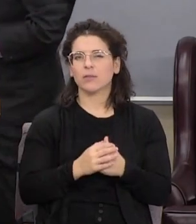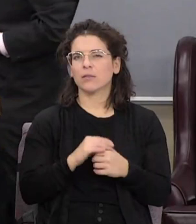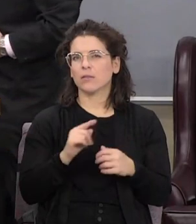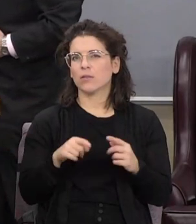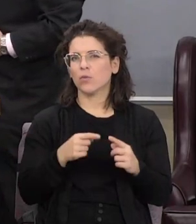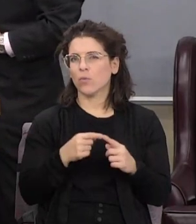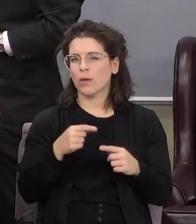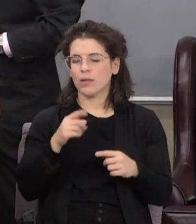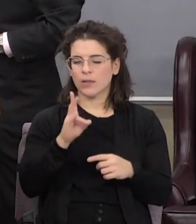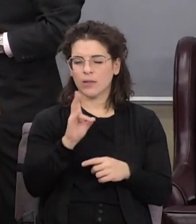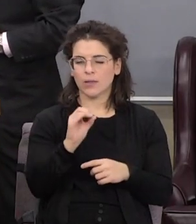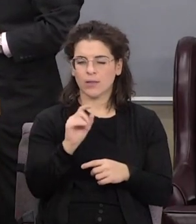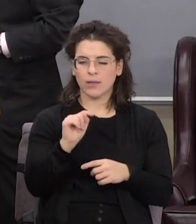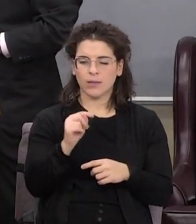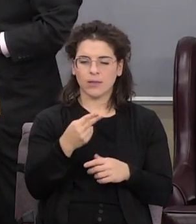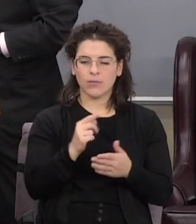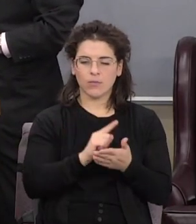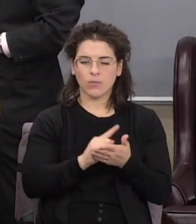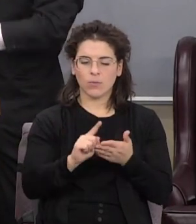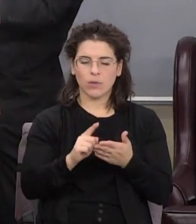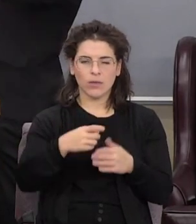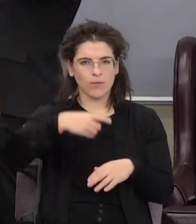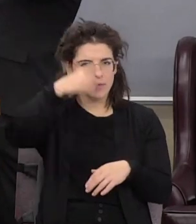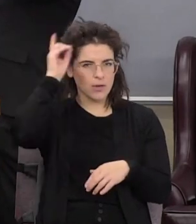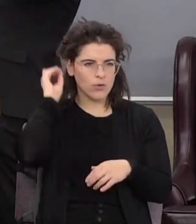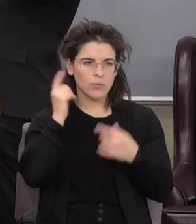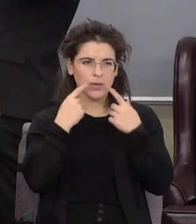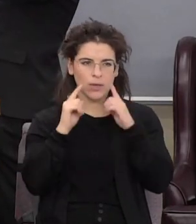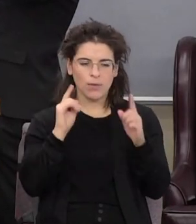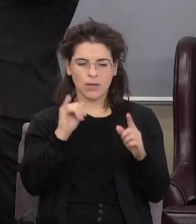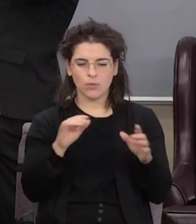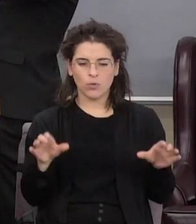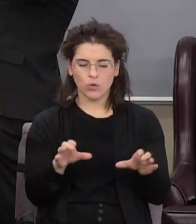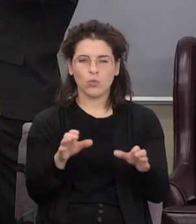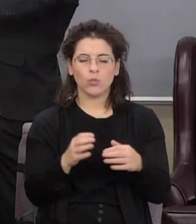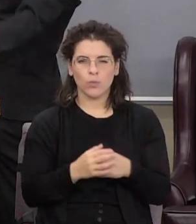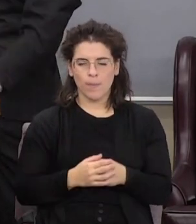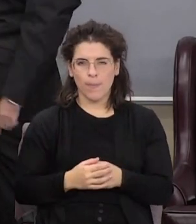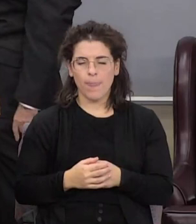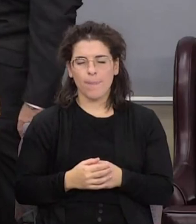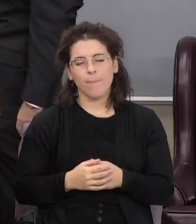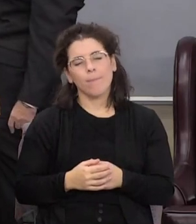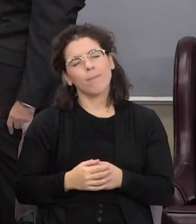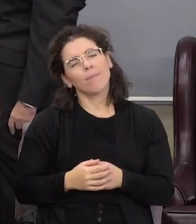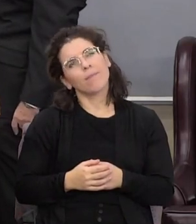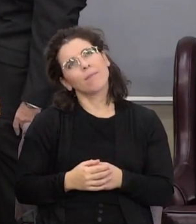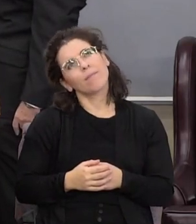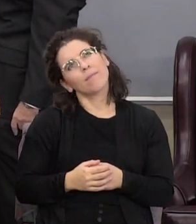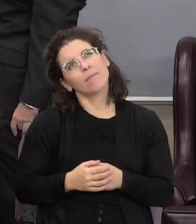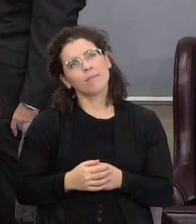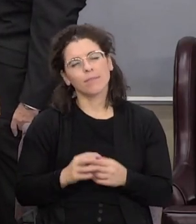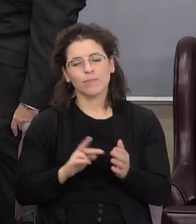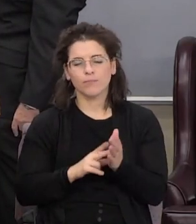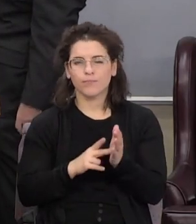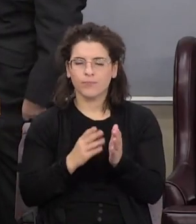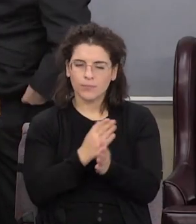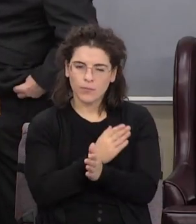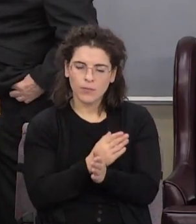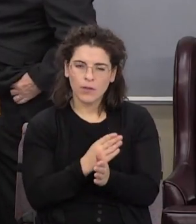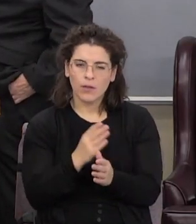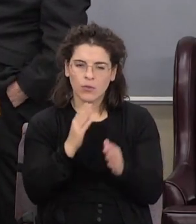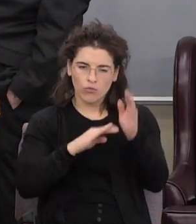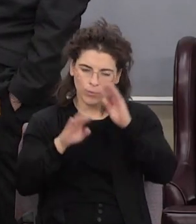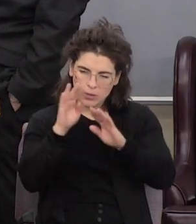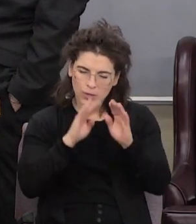this the seventh week of Daniel is being fulfilled that's what you do the context is